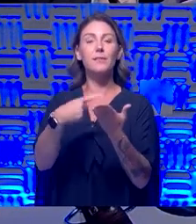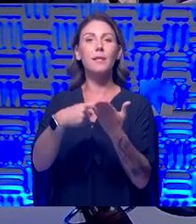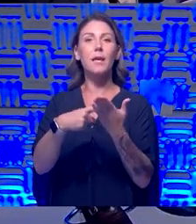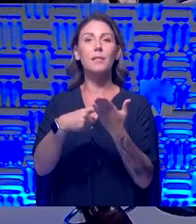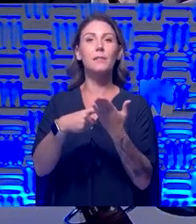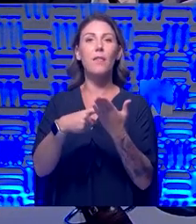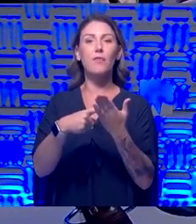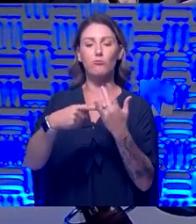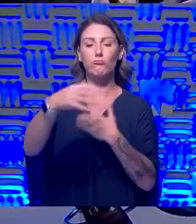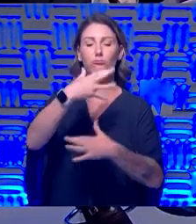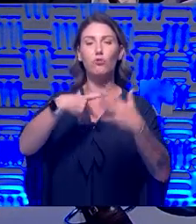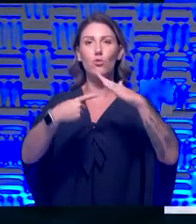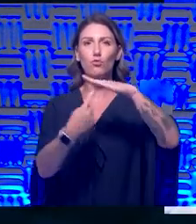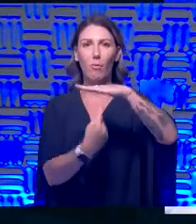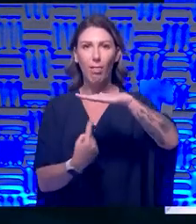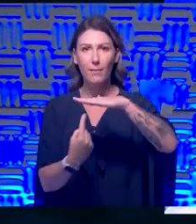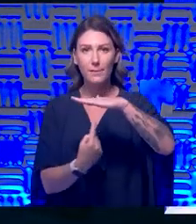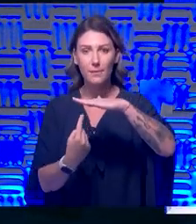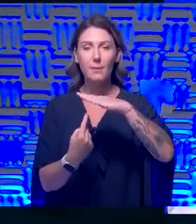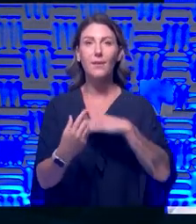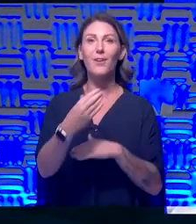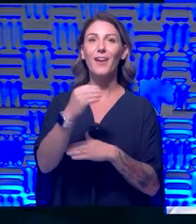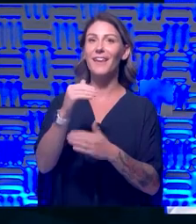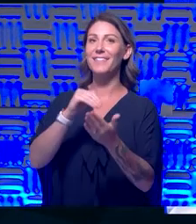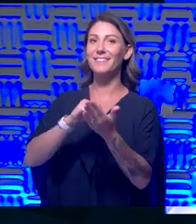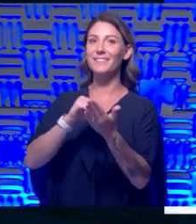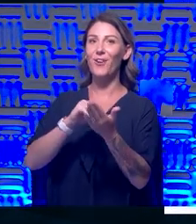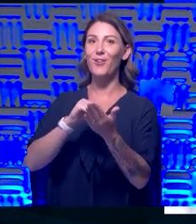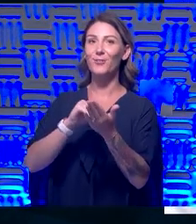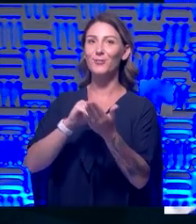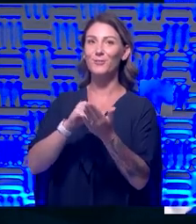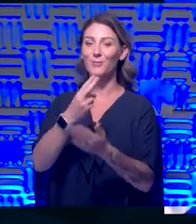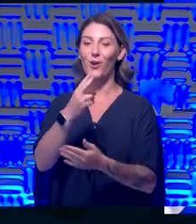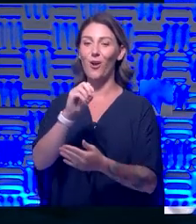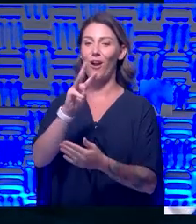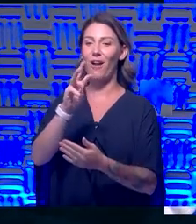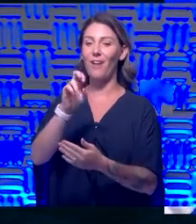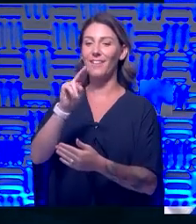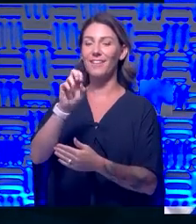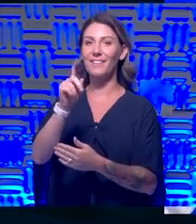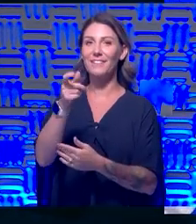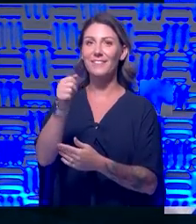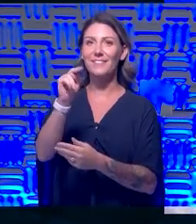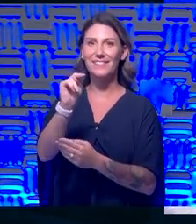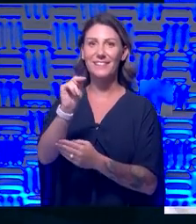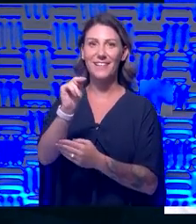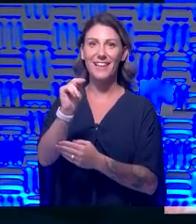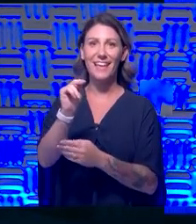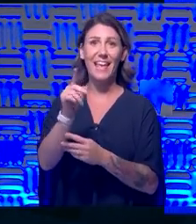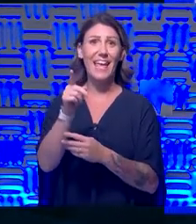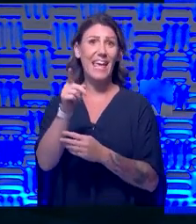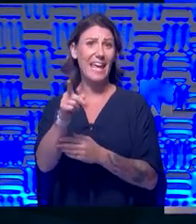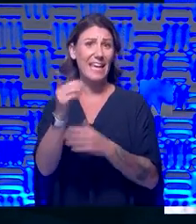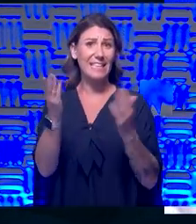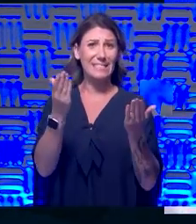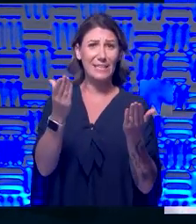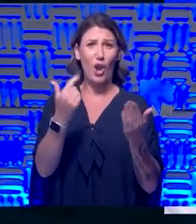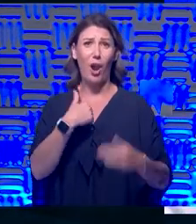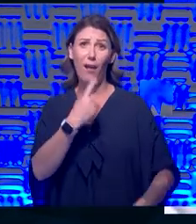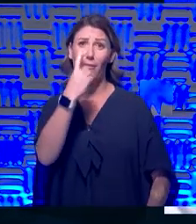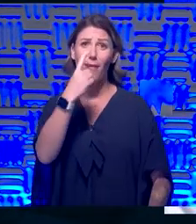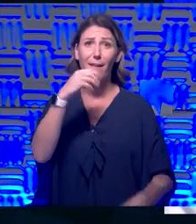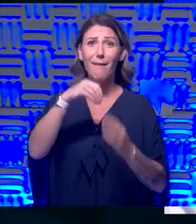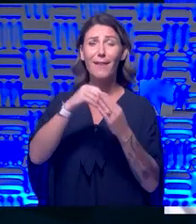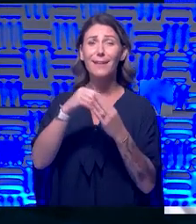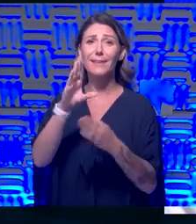And we also have Doc Hawk, who is on the road today. And he's in blue boxers as far as I can tell, but I guess we